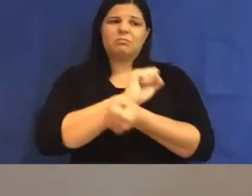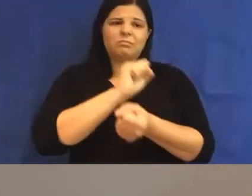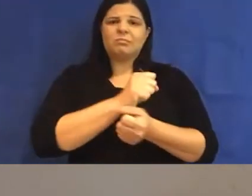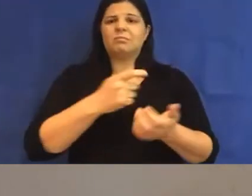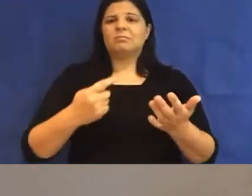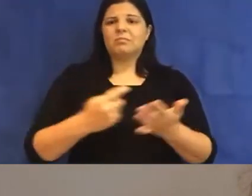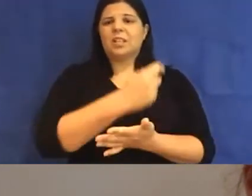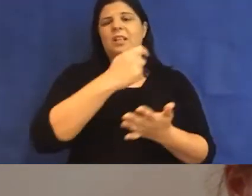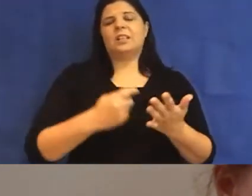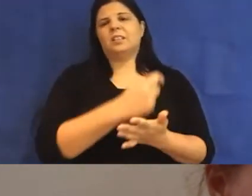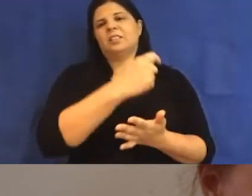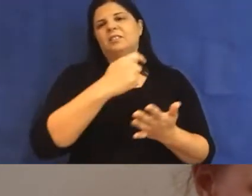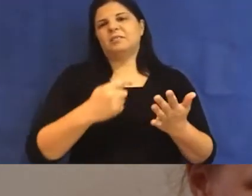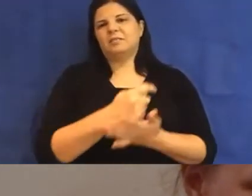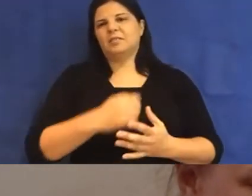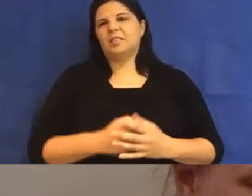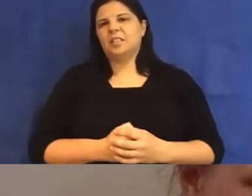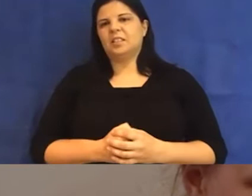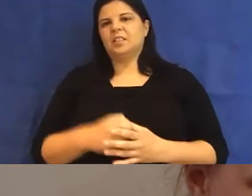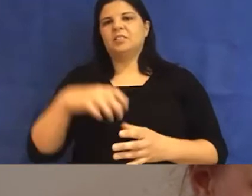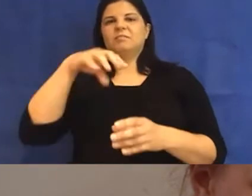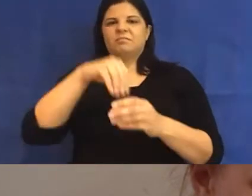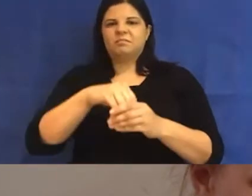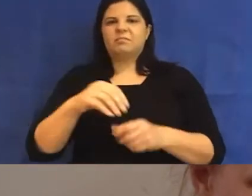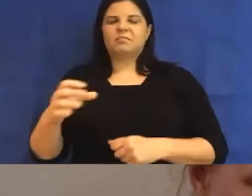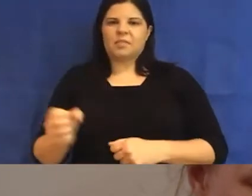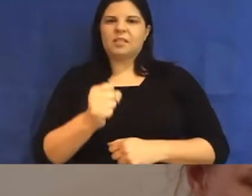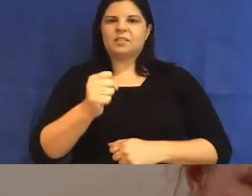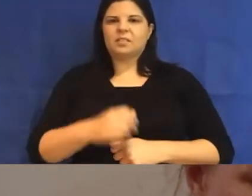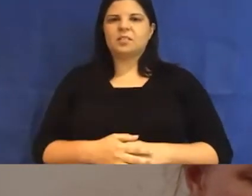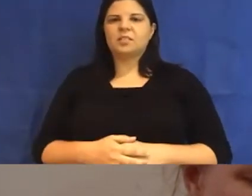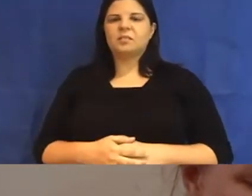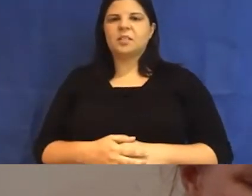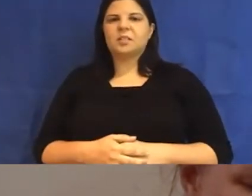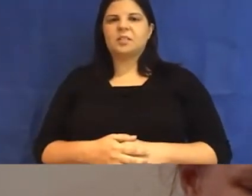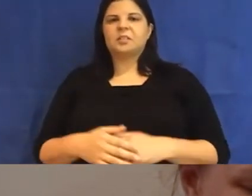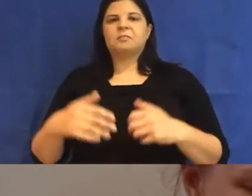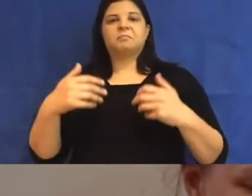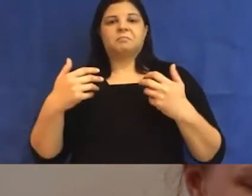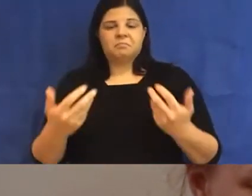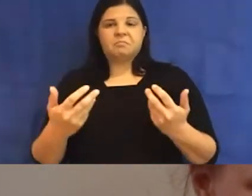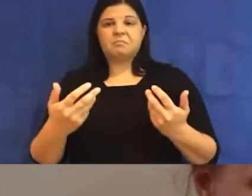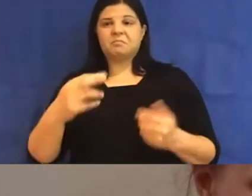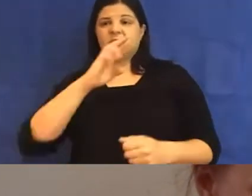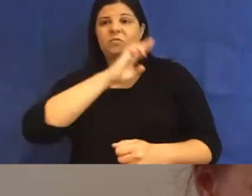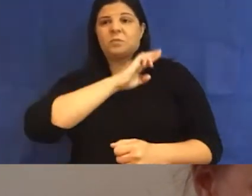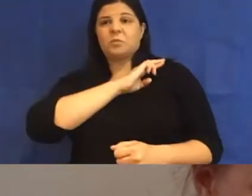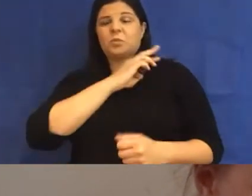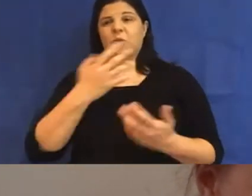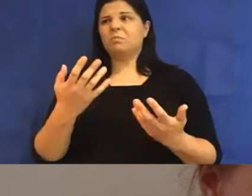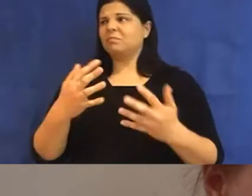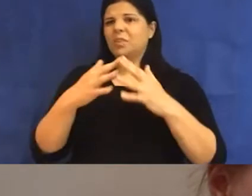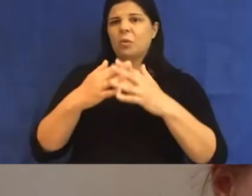Participation is obligatory. The only way to constitute oneself as a responsible subject, worthy of trust, is to have taken on,